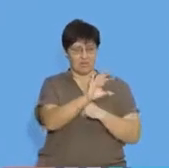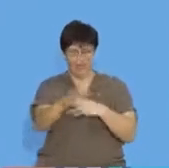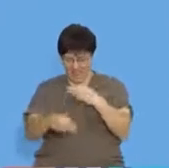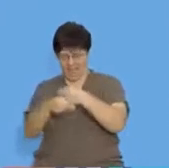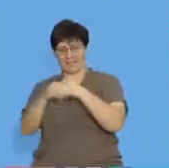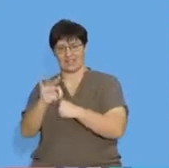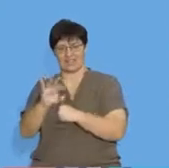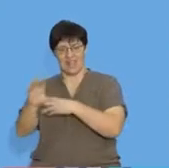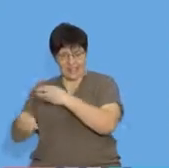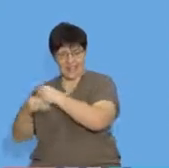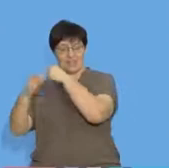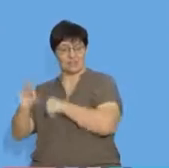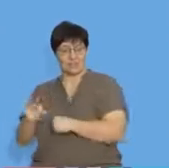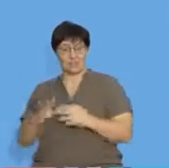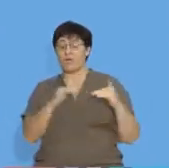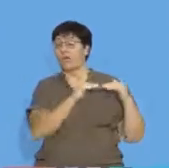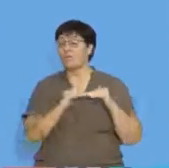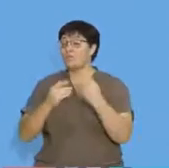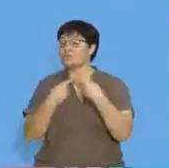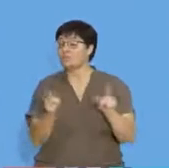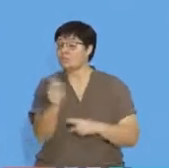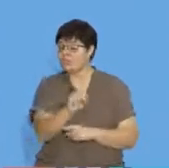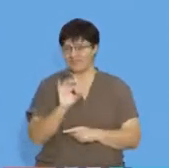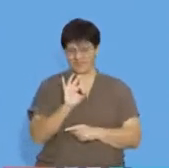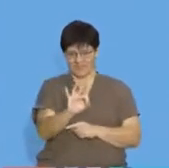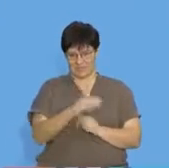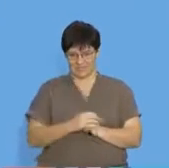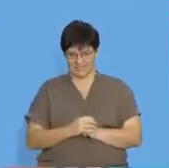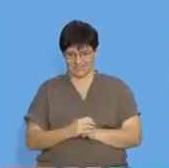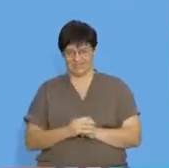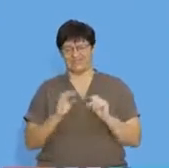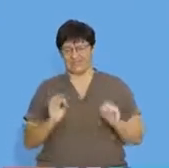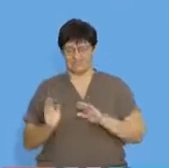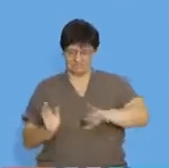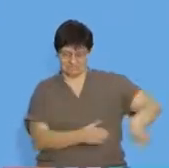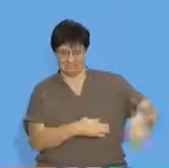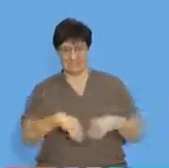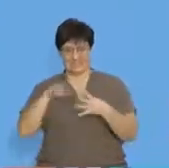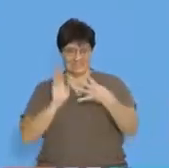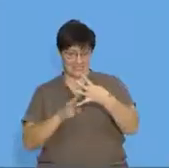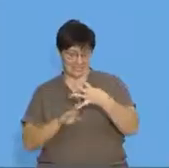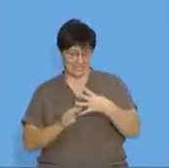So, that means that my common difference is 3. Wonderful. Let's look at the next slide.